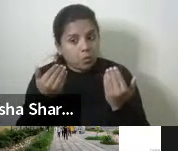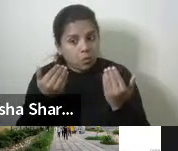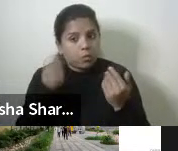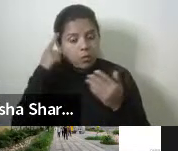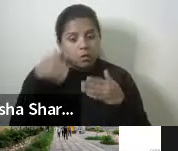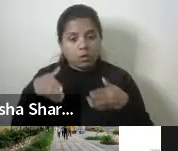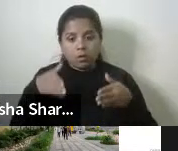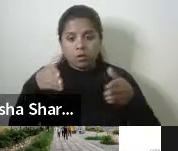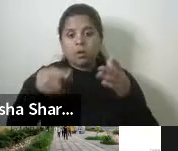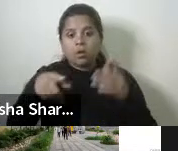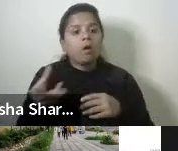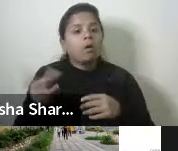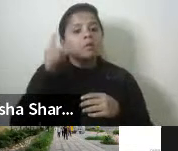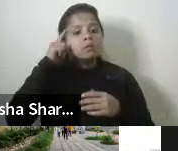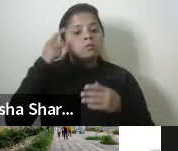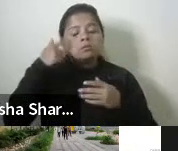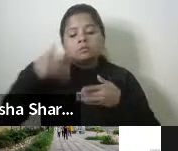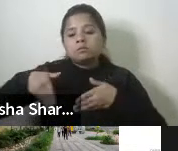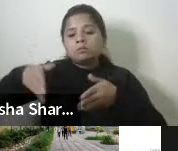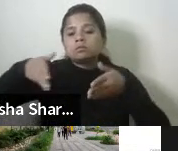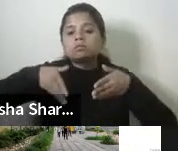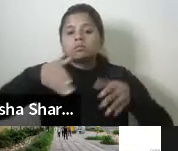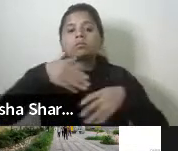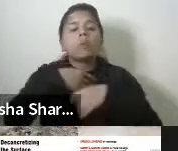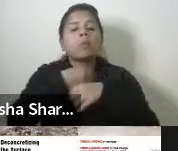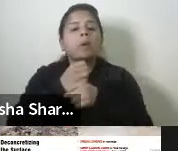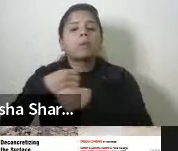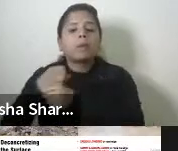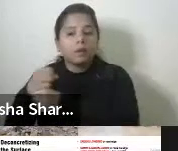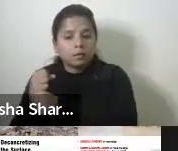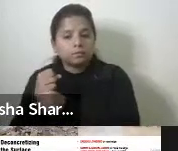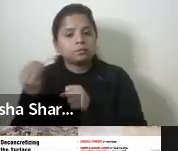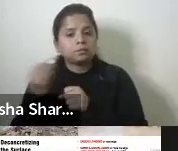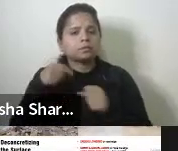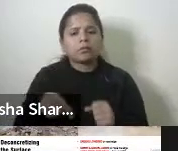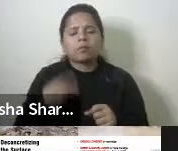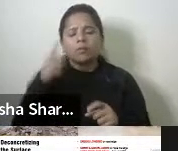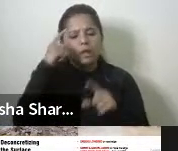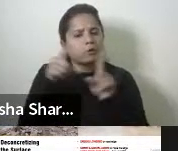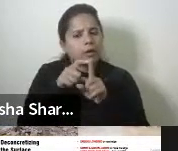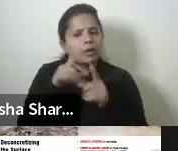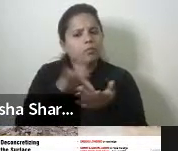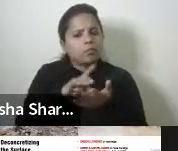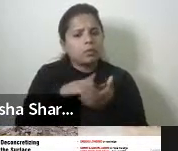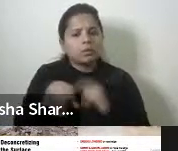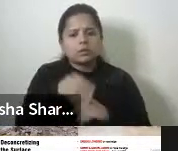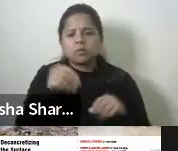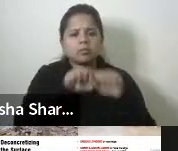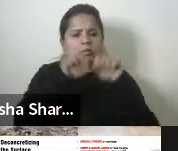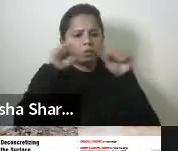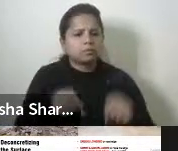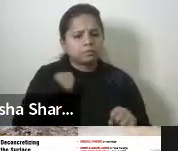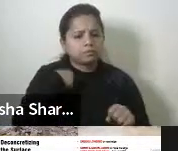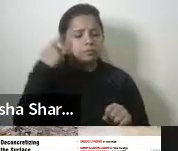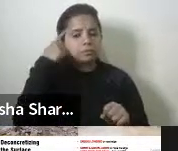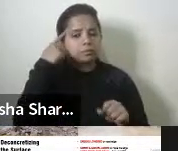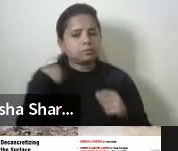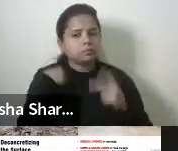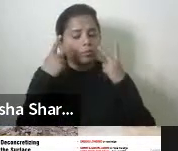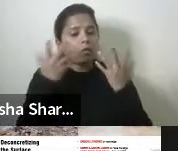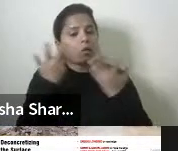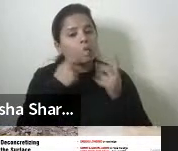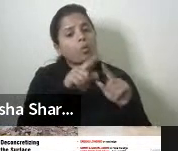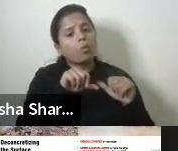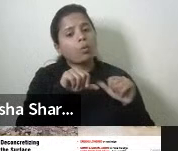at the ring road in Delhi to put in a, uh, uh, kind of a, uh, system whereby we are going to, uh, you know,